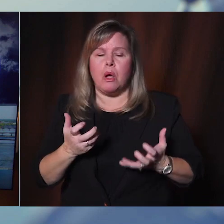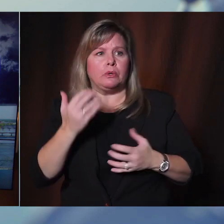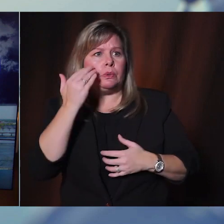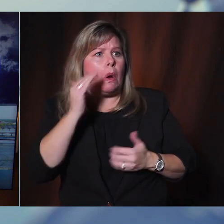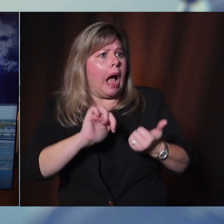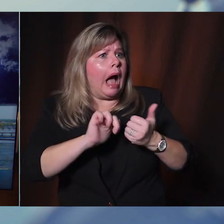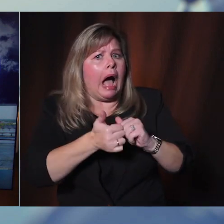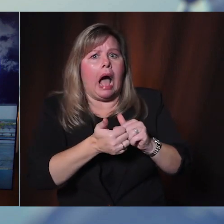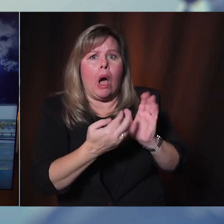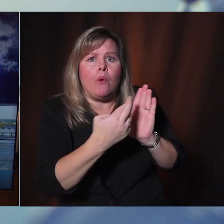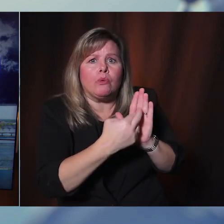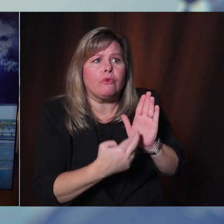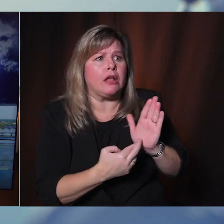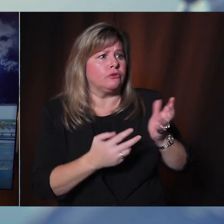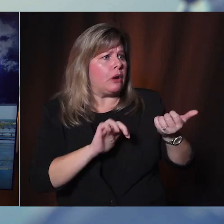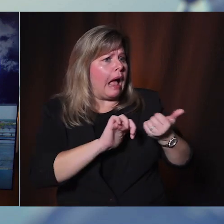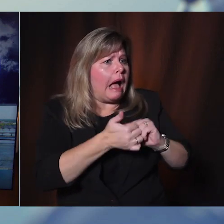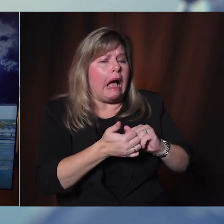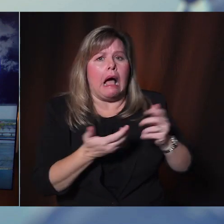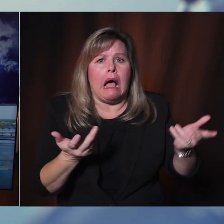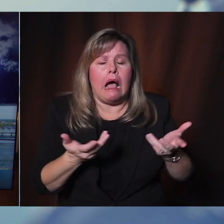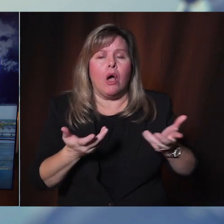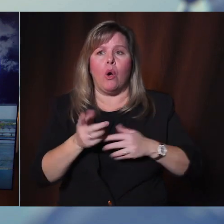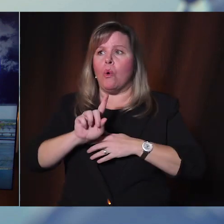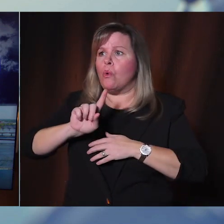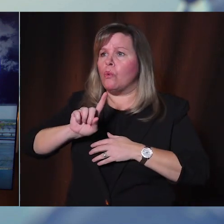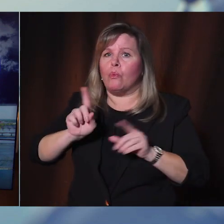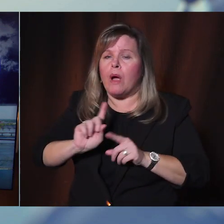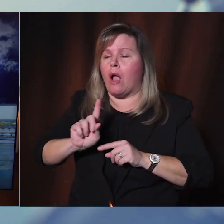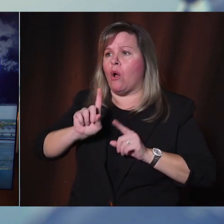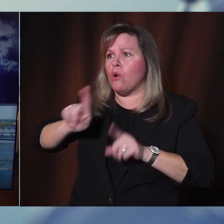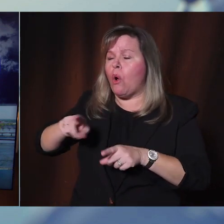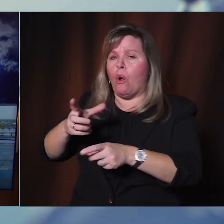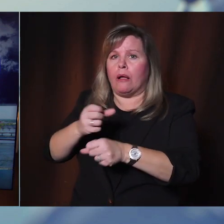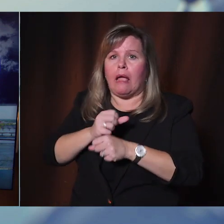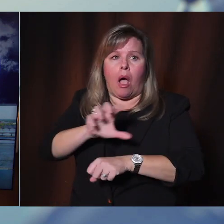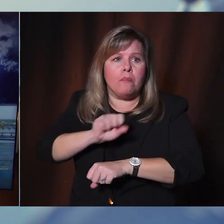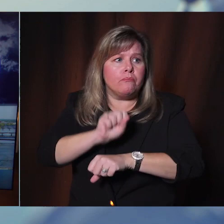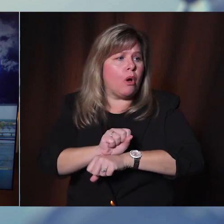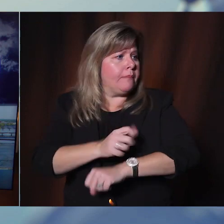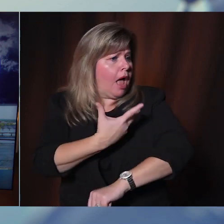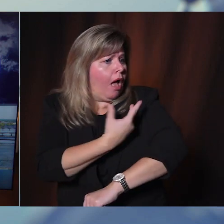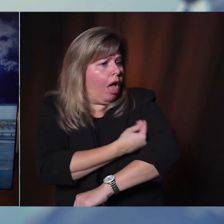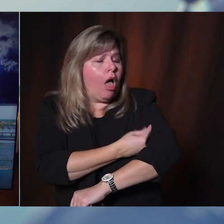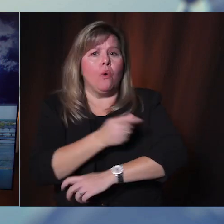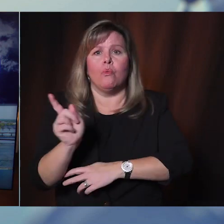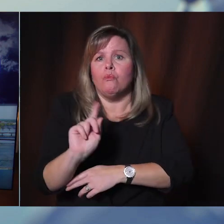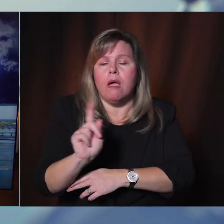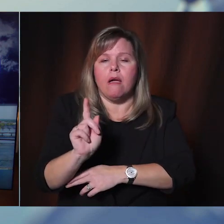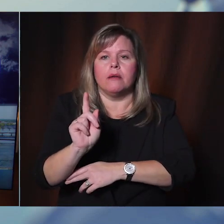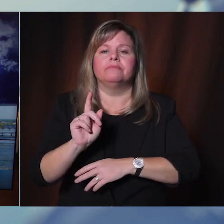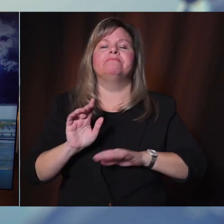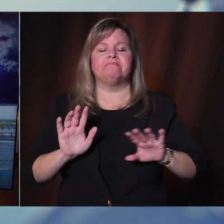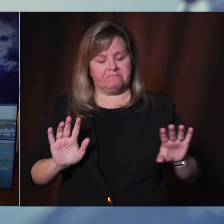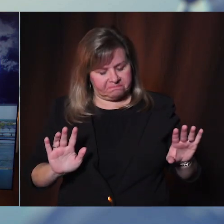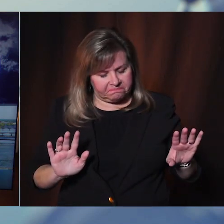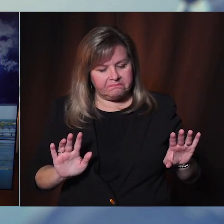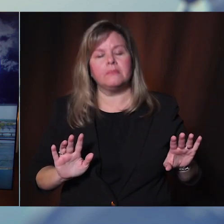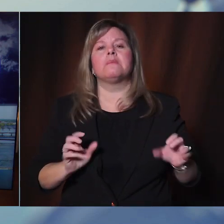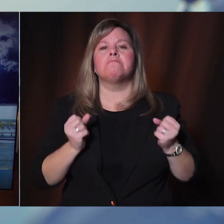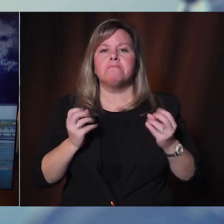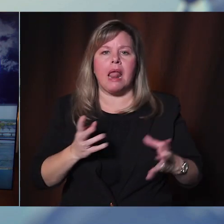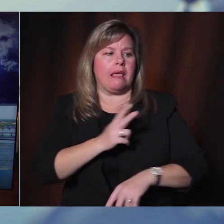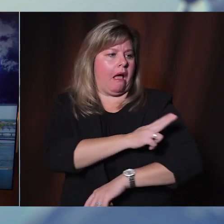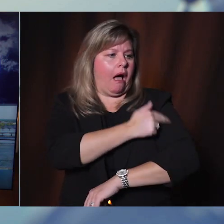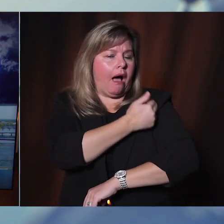will I register? Where will I go for my appointment? Thankfully, most our hospital systems, many pharmacies,